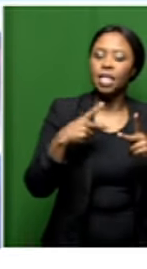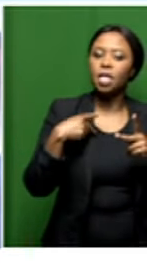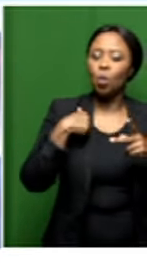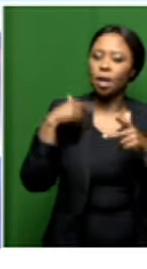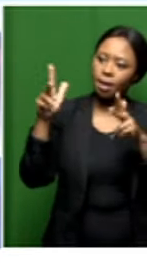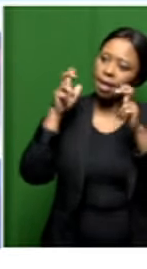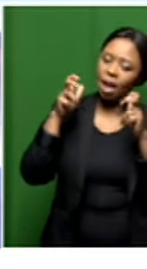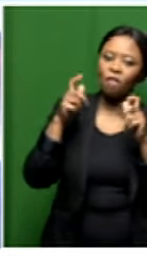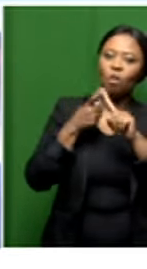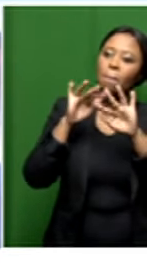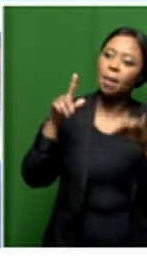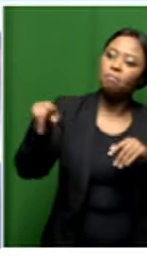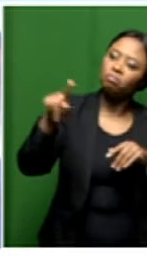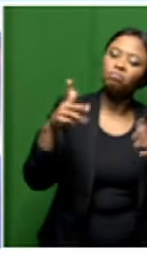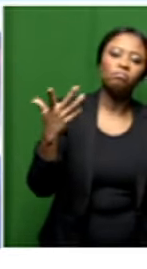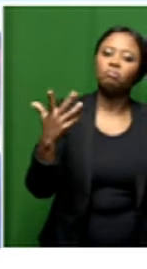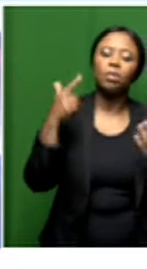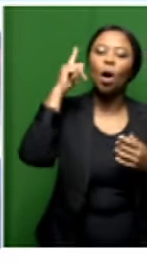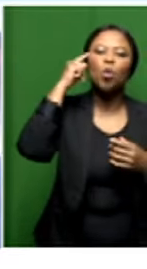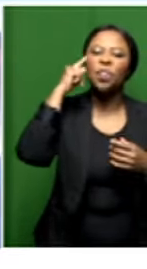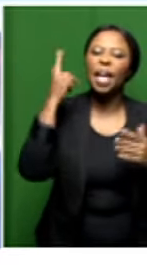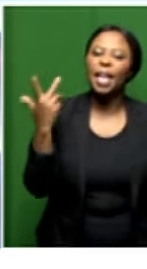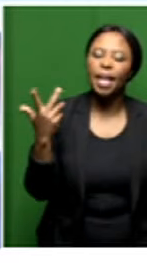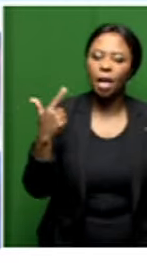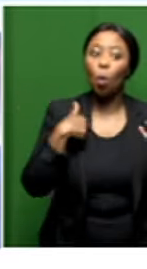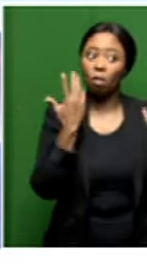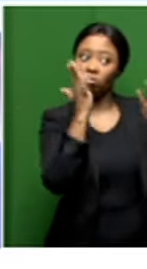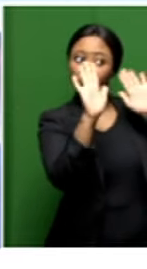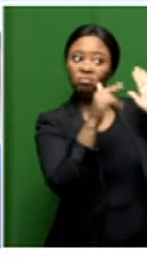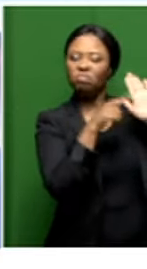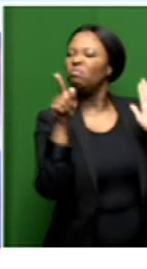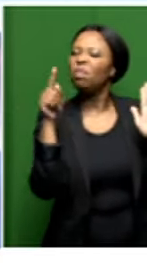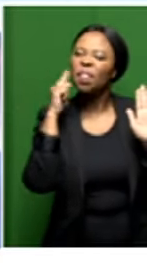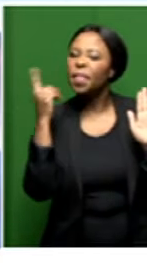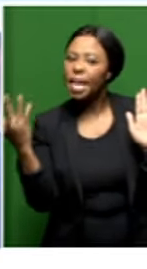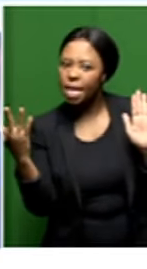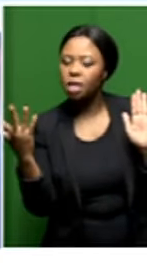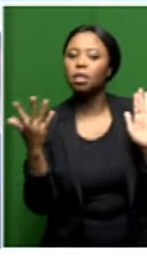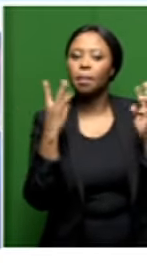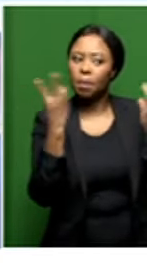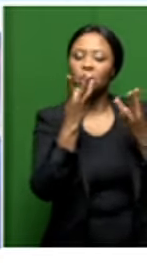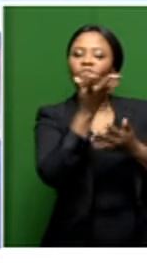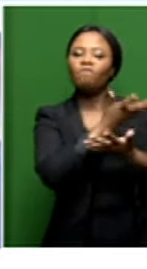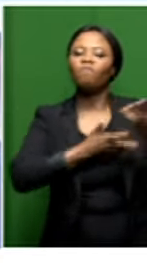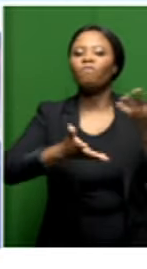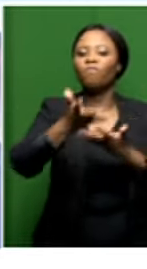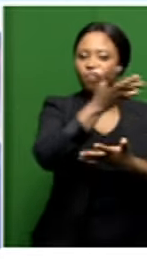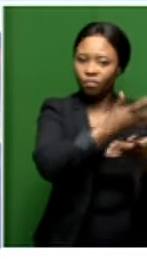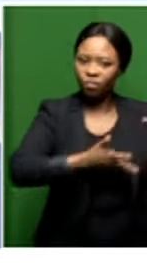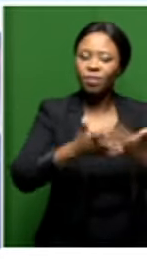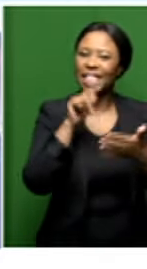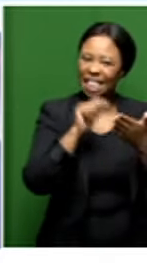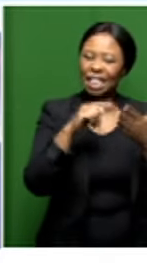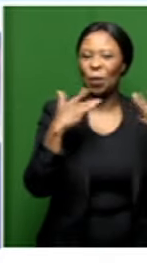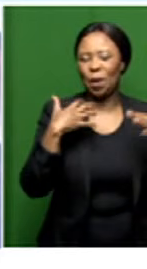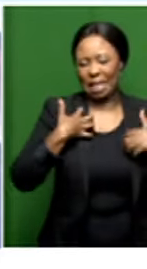from them in terms of like what they think about what we've put out. So it was it was quite exciting.